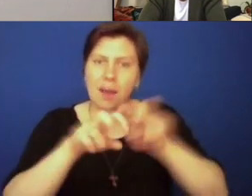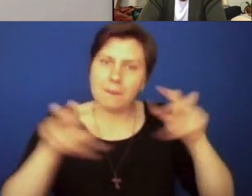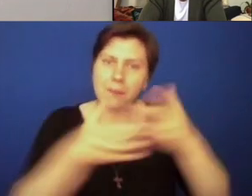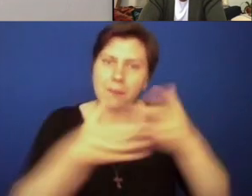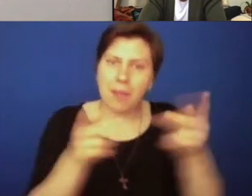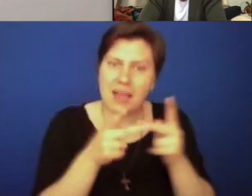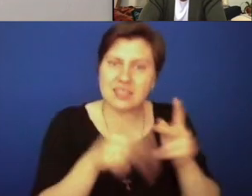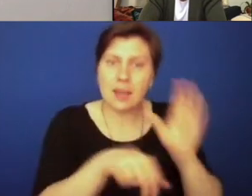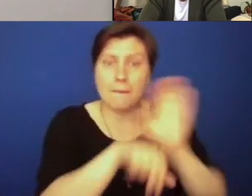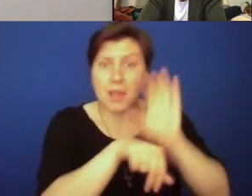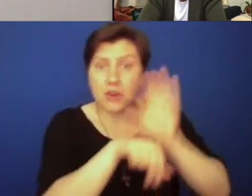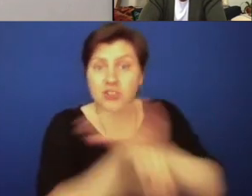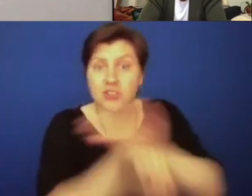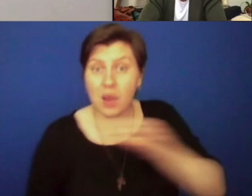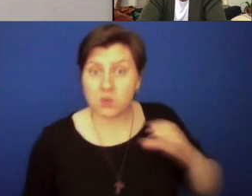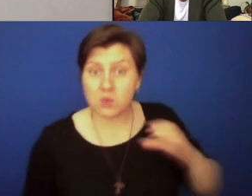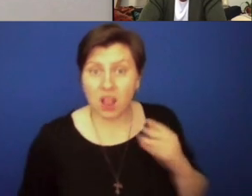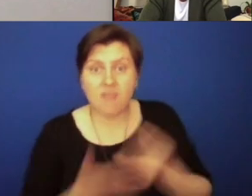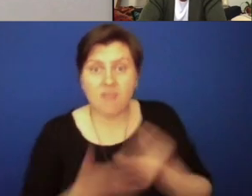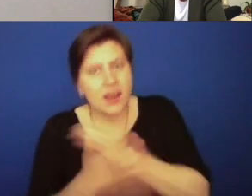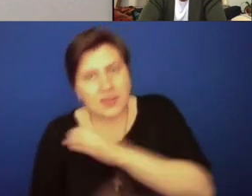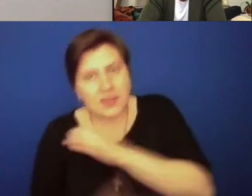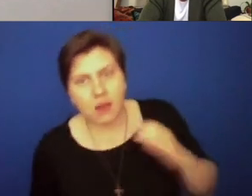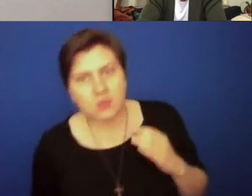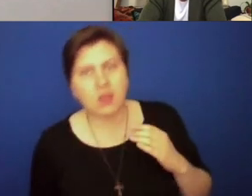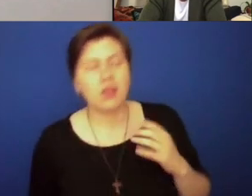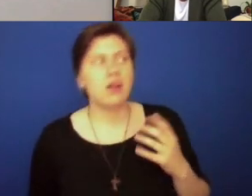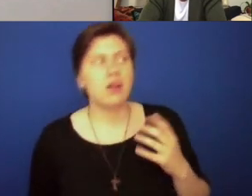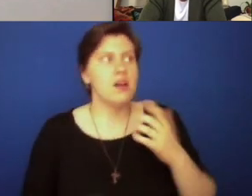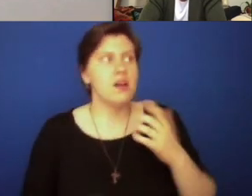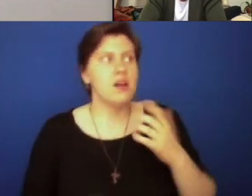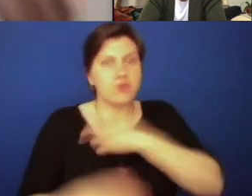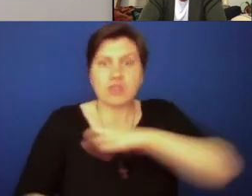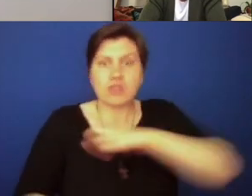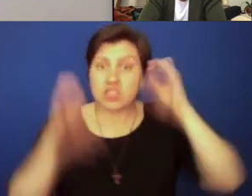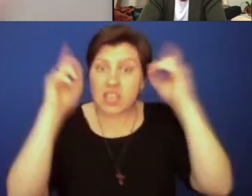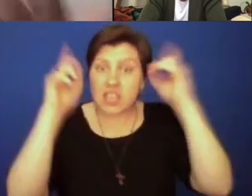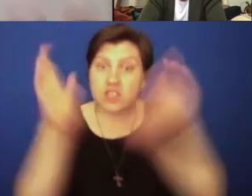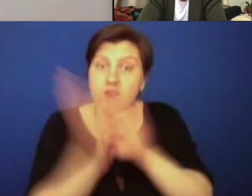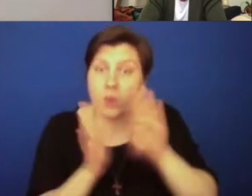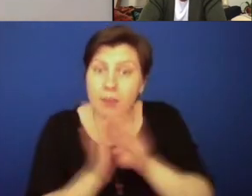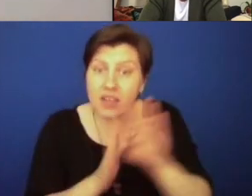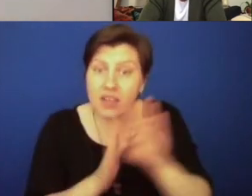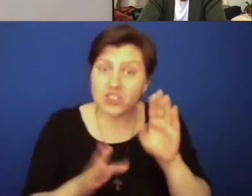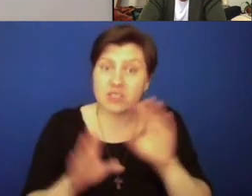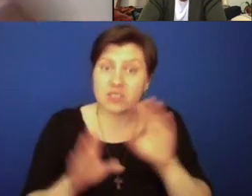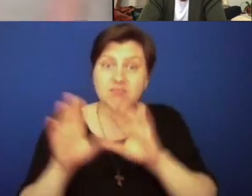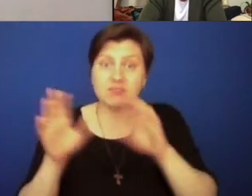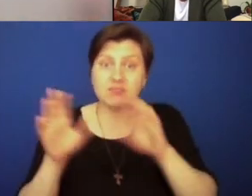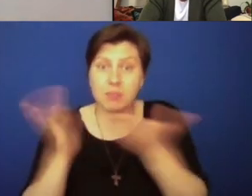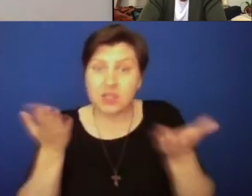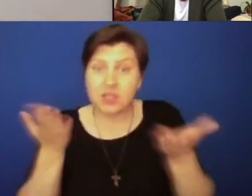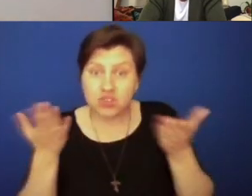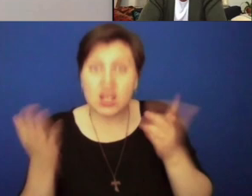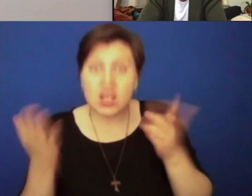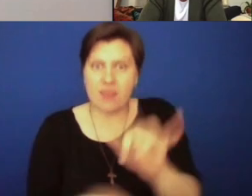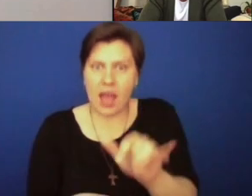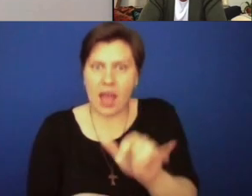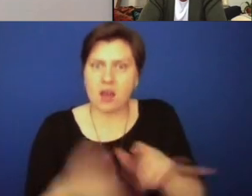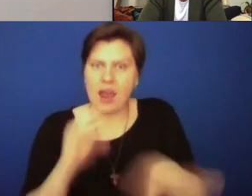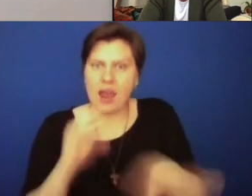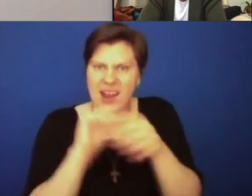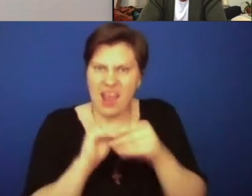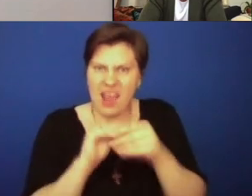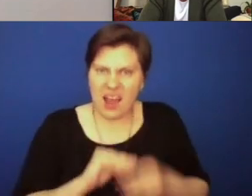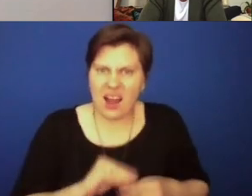parish council, you have a seat on the finance council, you have a seat in the religious education formation. All of these things that we would